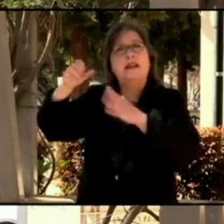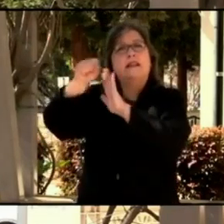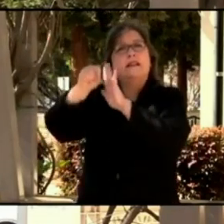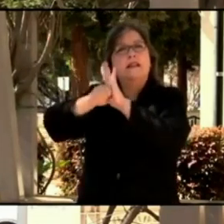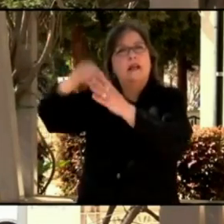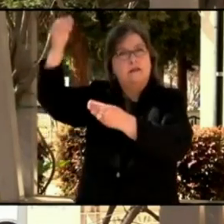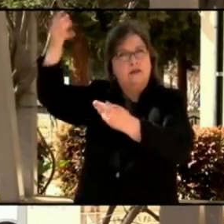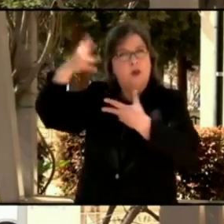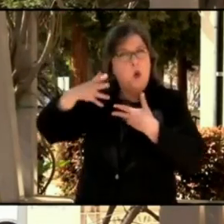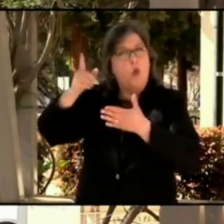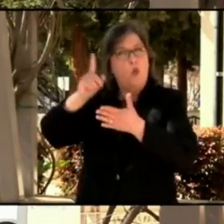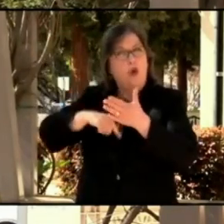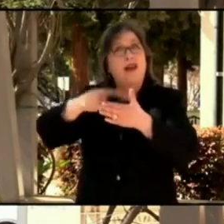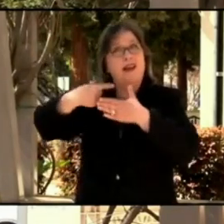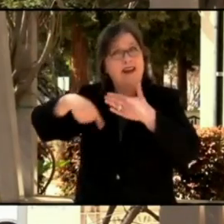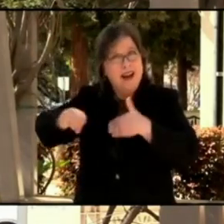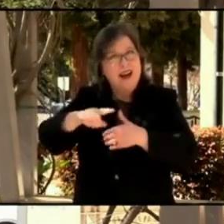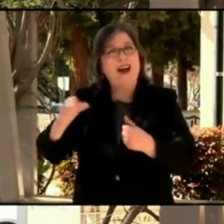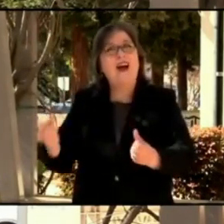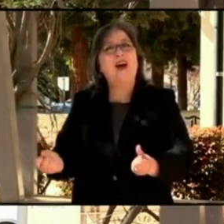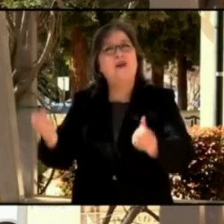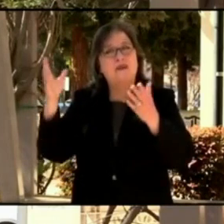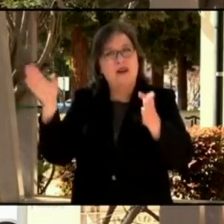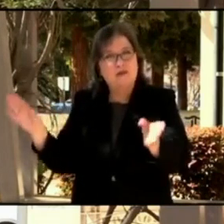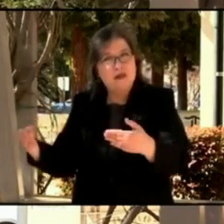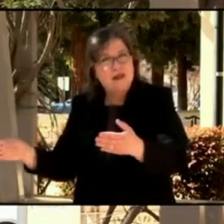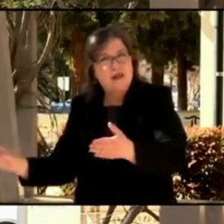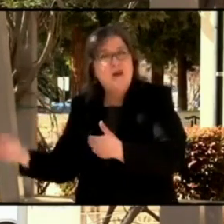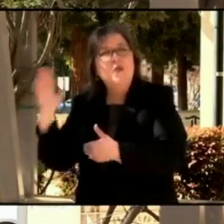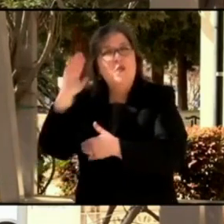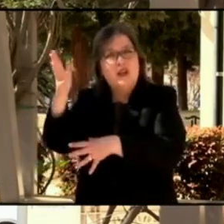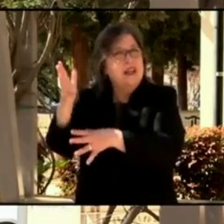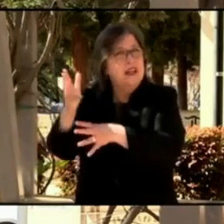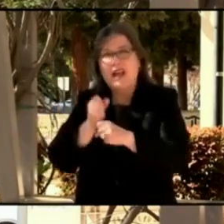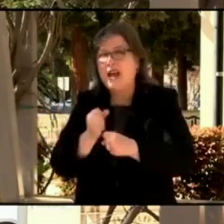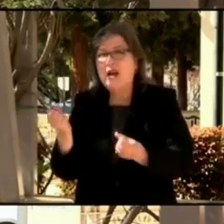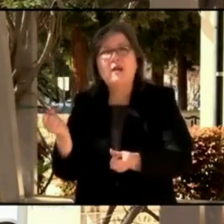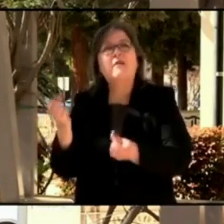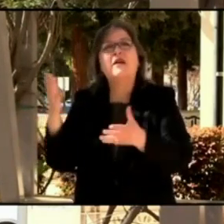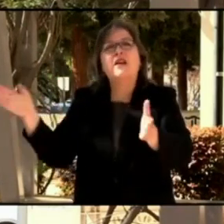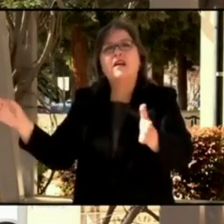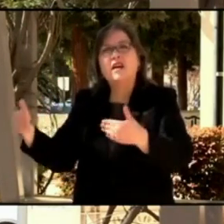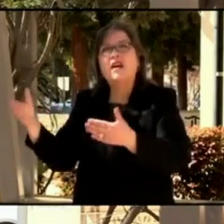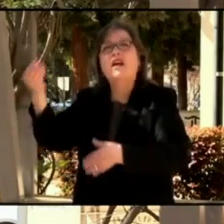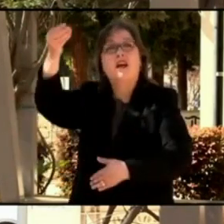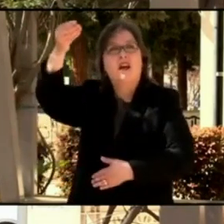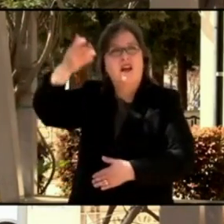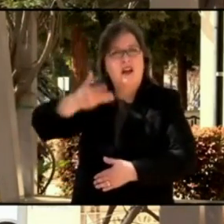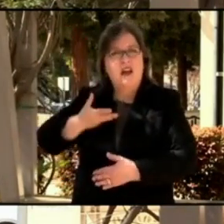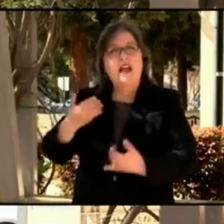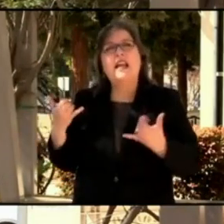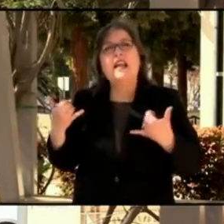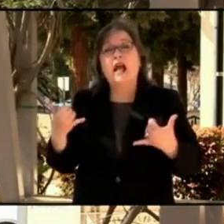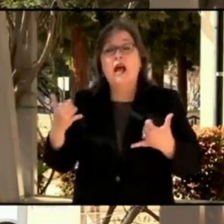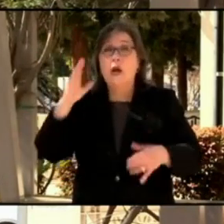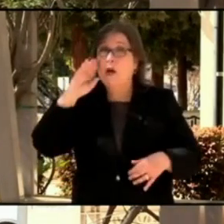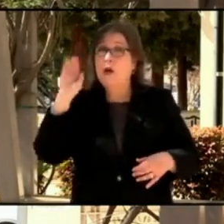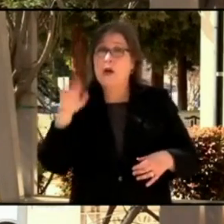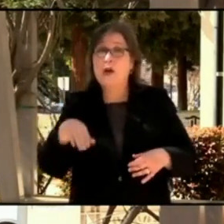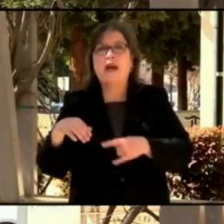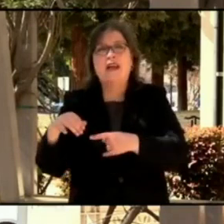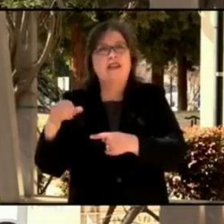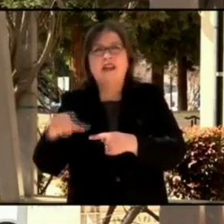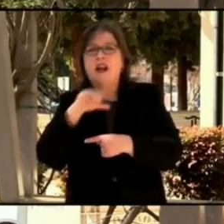week, what will be arriving next week for our vaccines. And it's the total number, which is not including